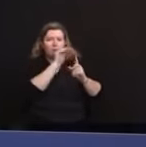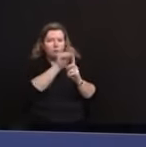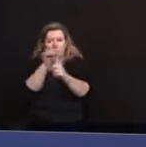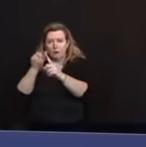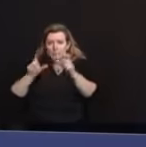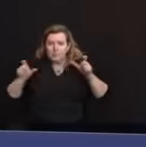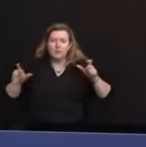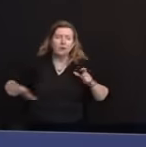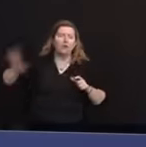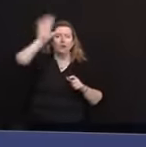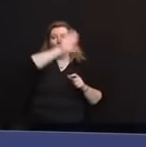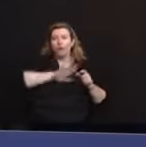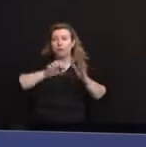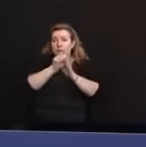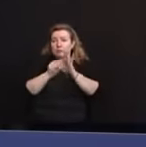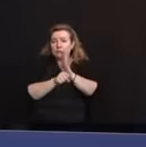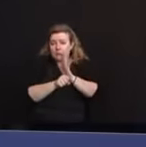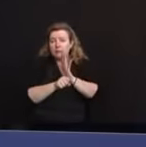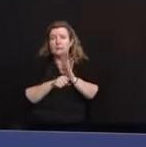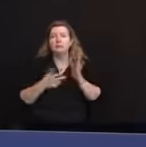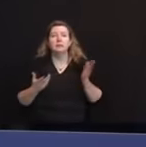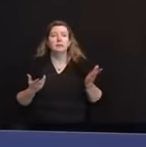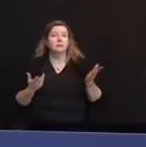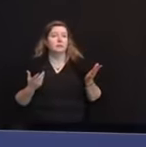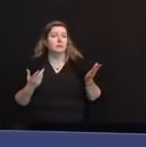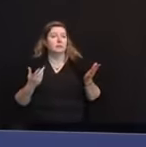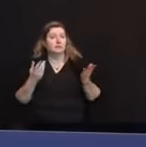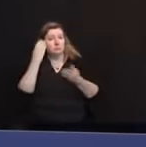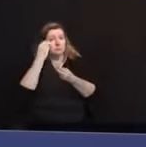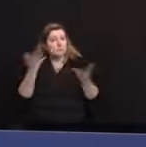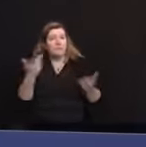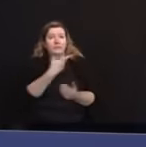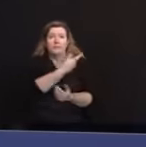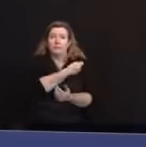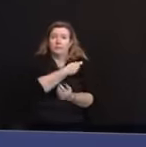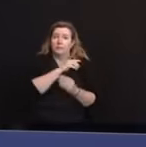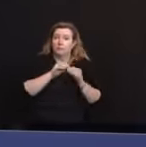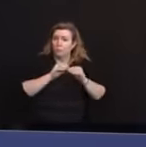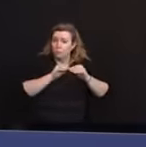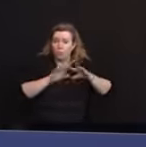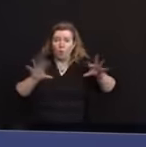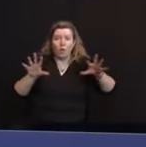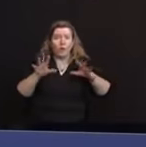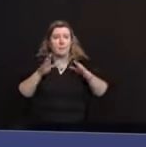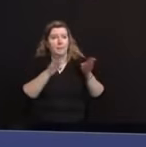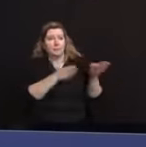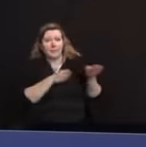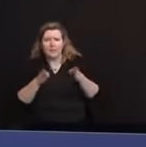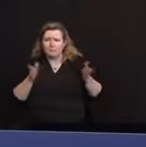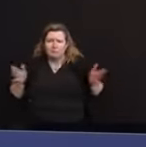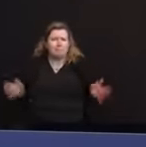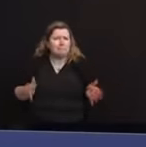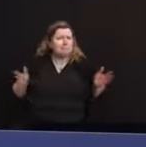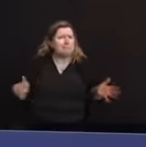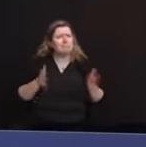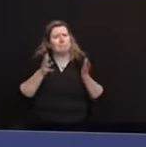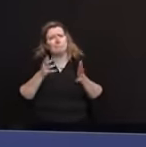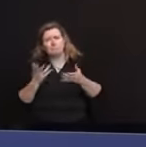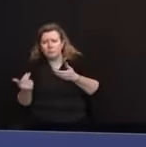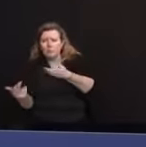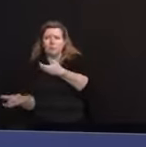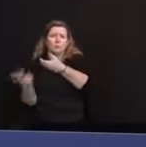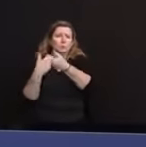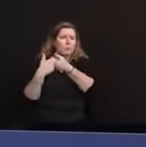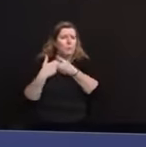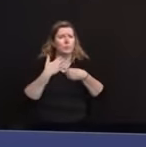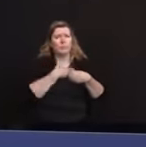calls share our vaccine rollout plan and our goals and encourage these stakeholders to join with us to